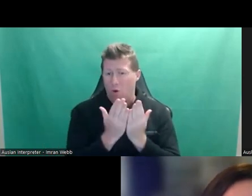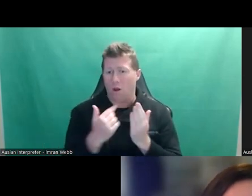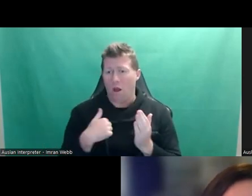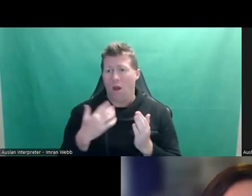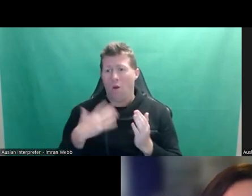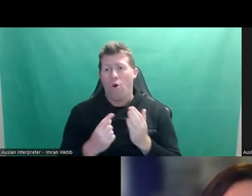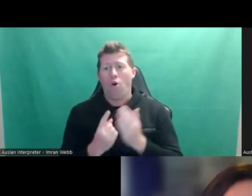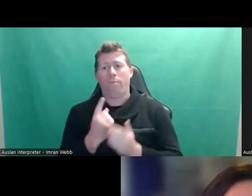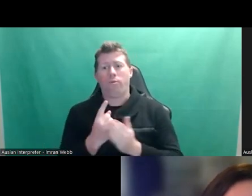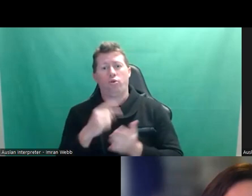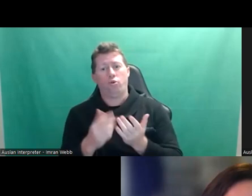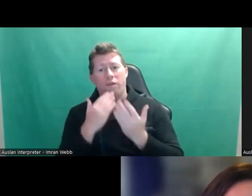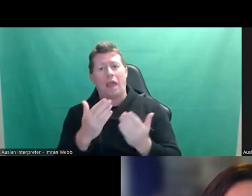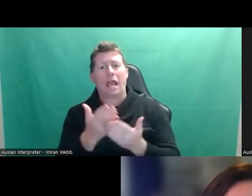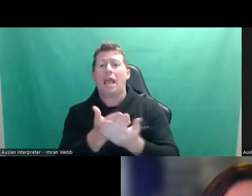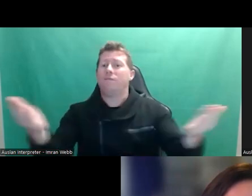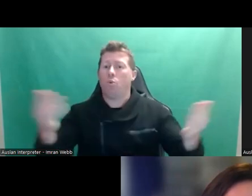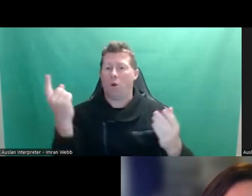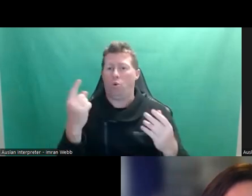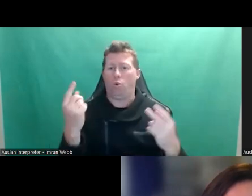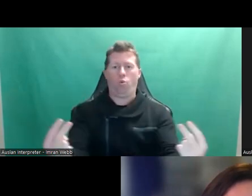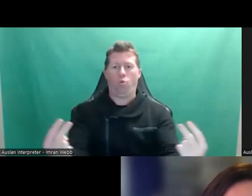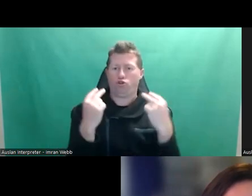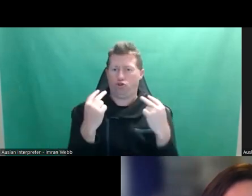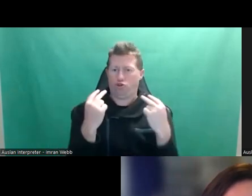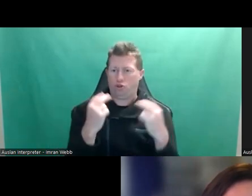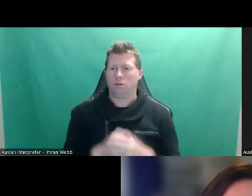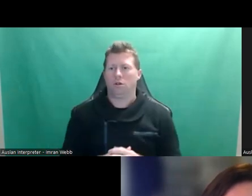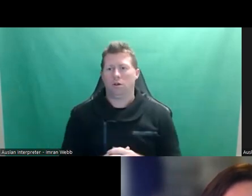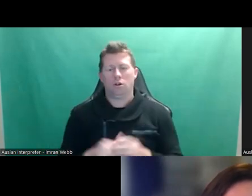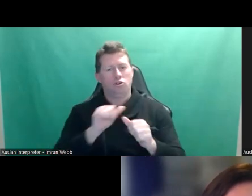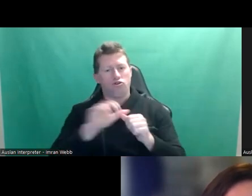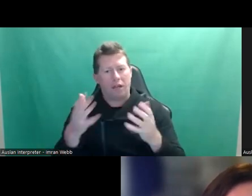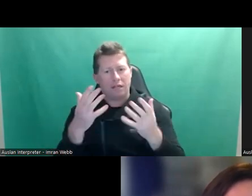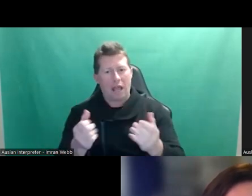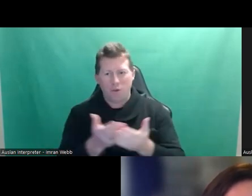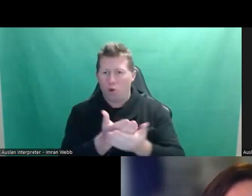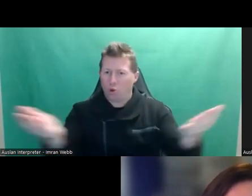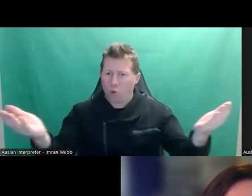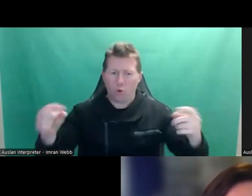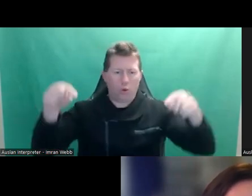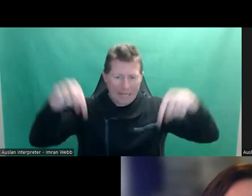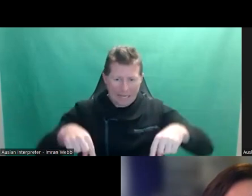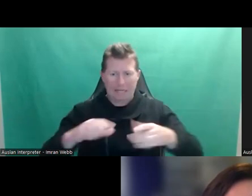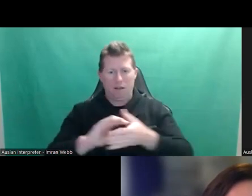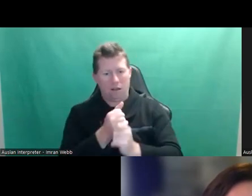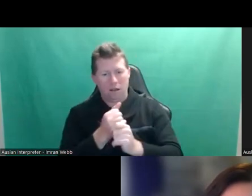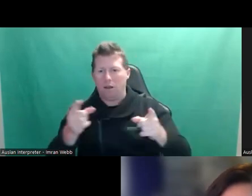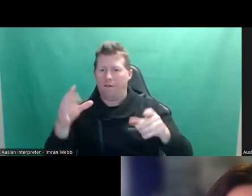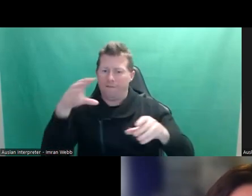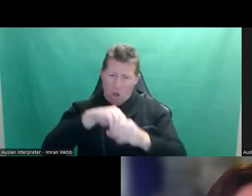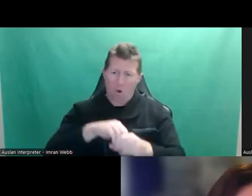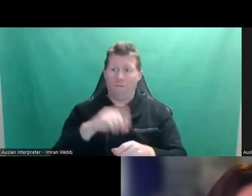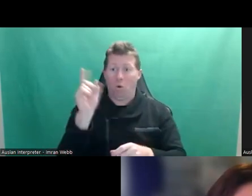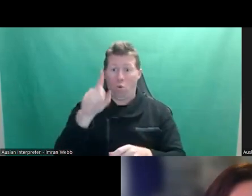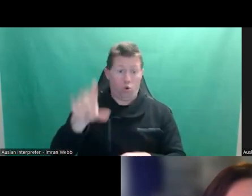this opportunity to thank everybody who's watching. It's so great to have you and you're so appreciated for being here. What you